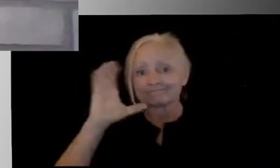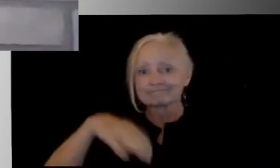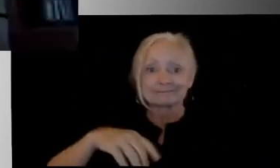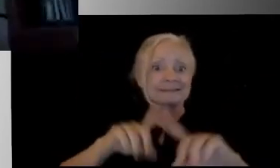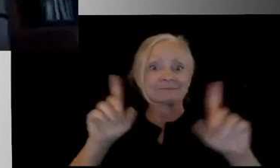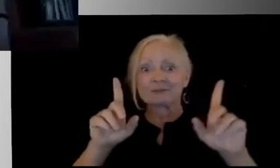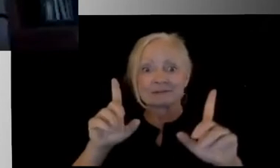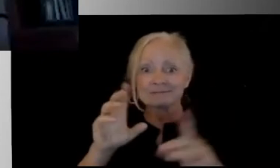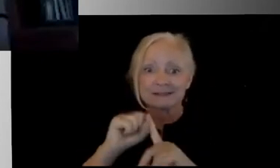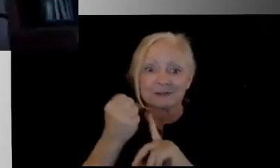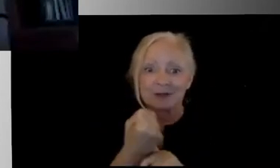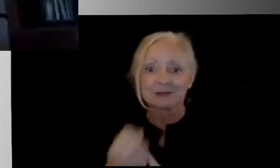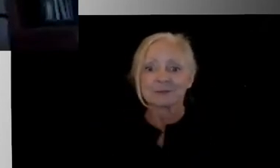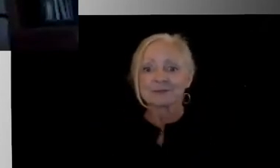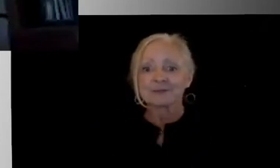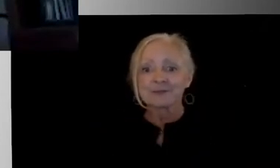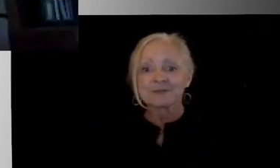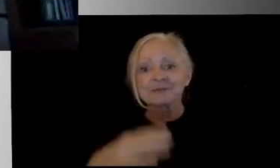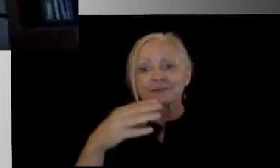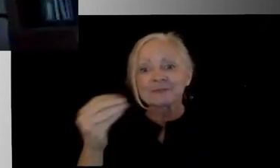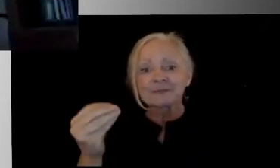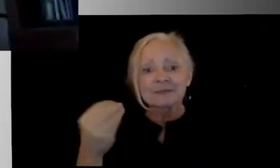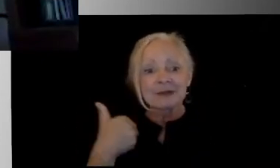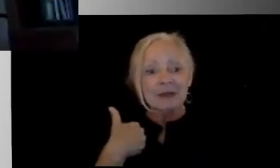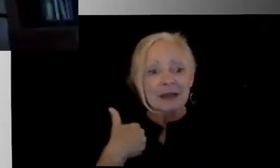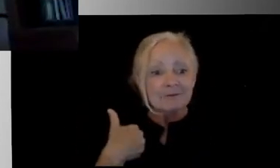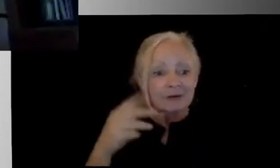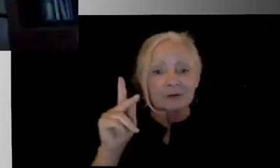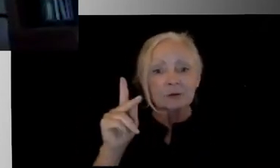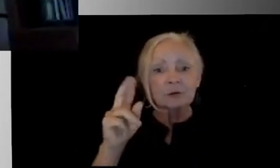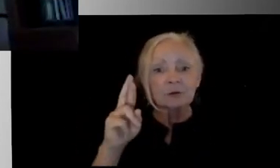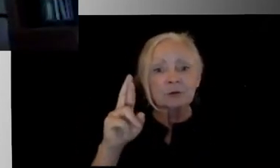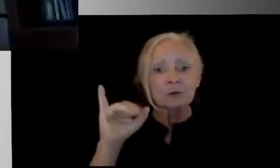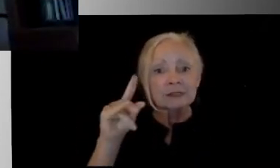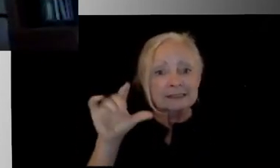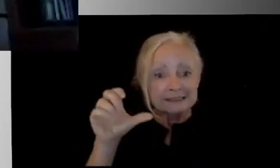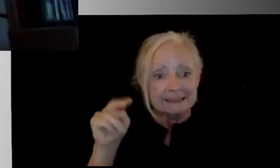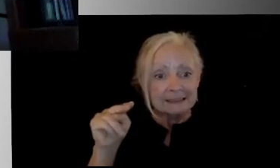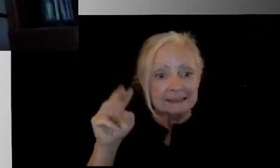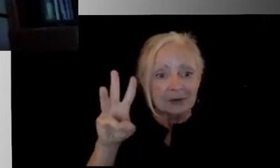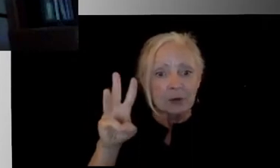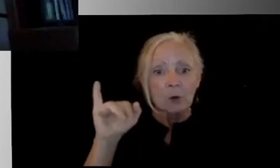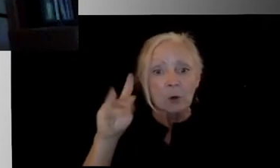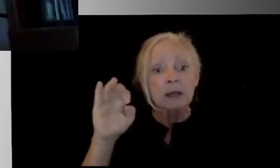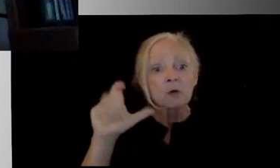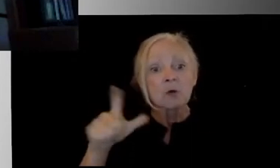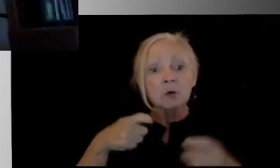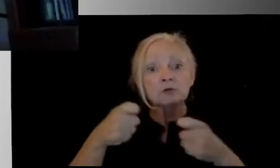All right, and we also have Kristen Weichel, who's a director of the Riley School Program.